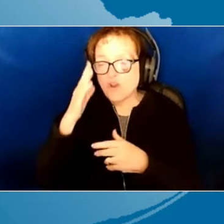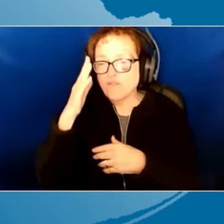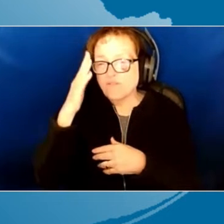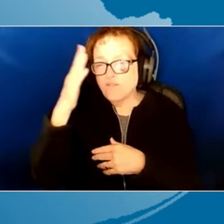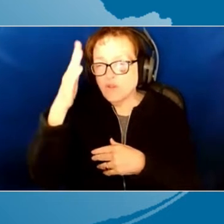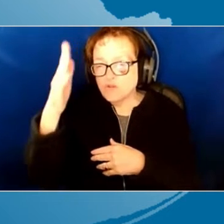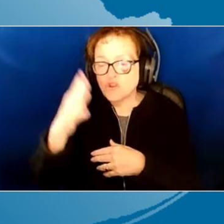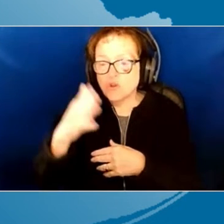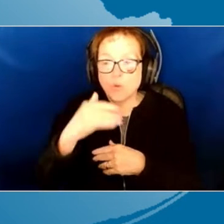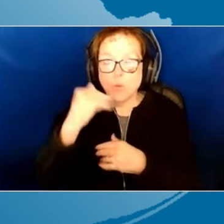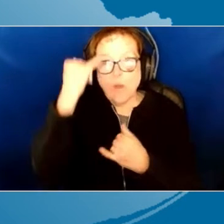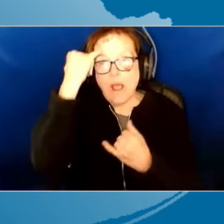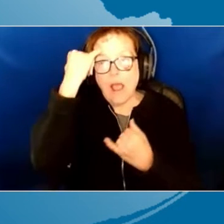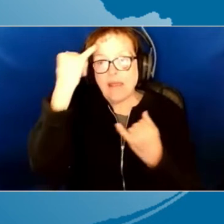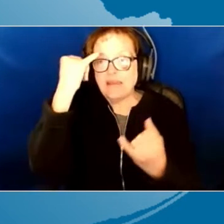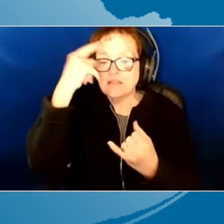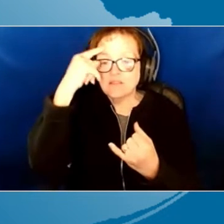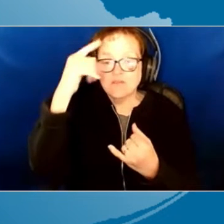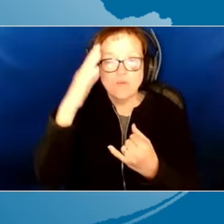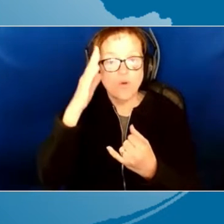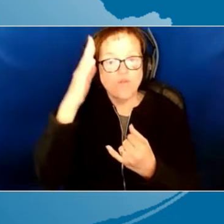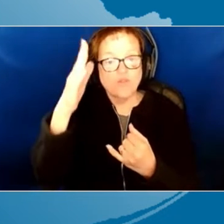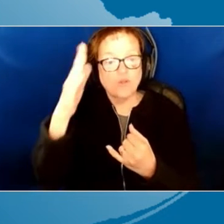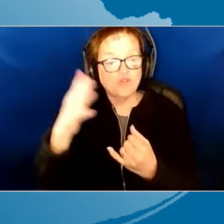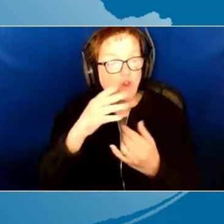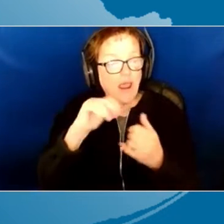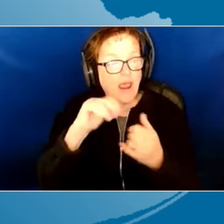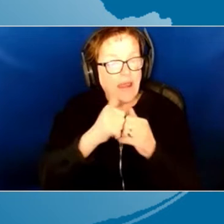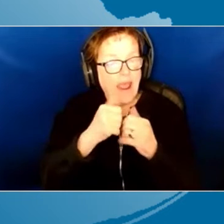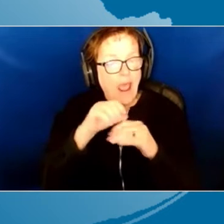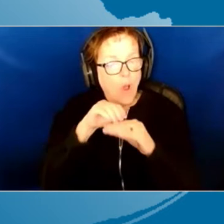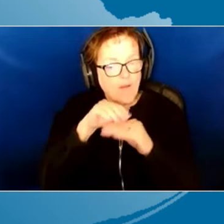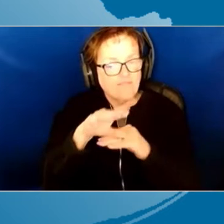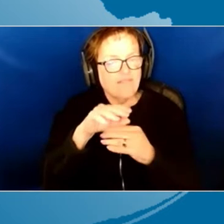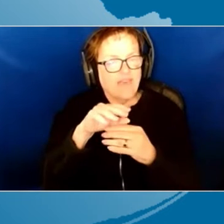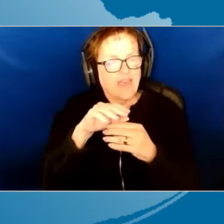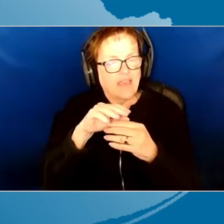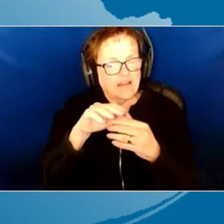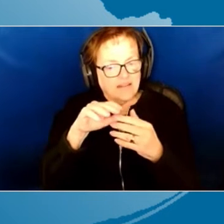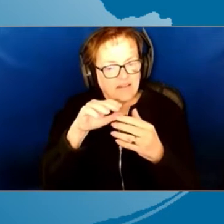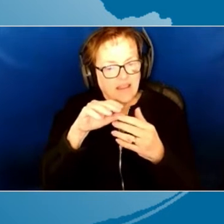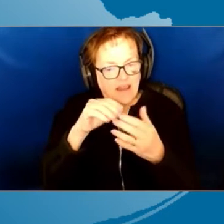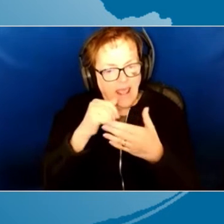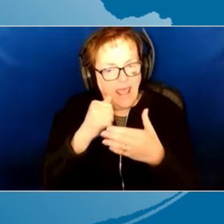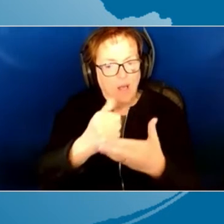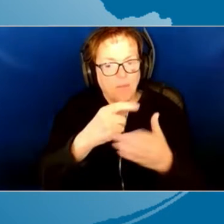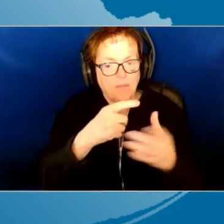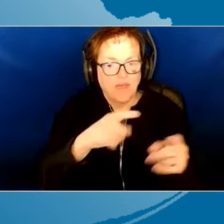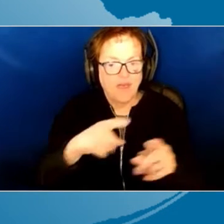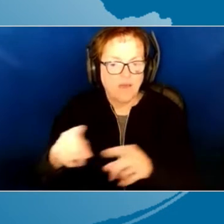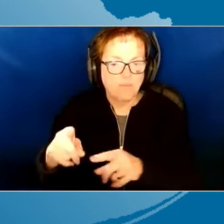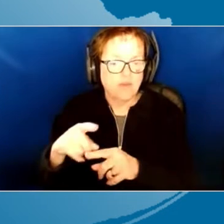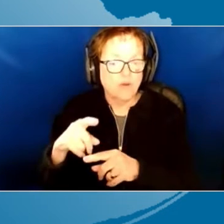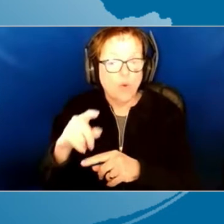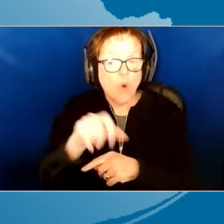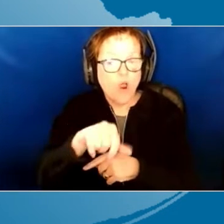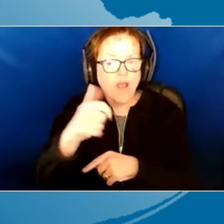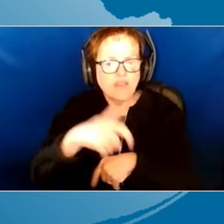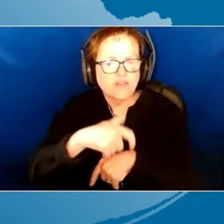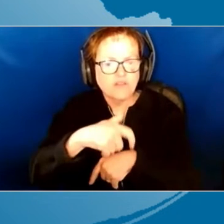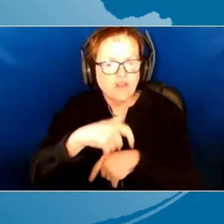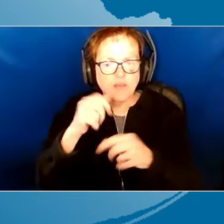ideas do you have for helping to make that happen? What are other times when you think you could use this strategy?